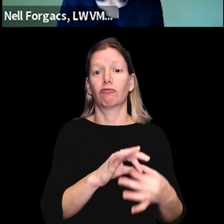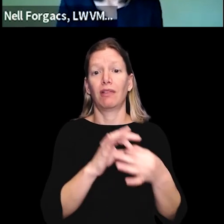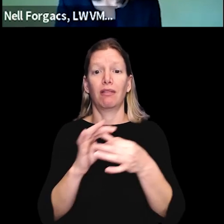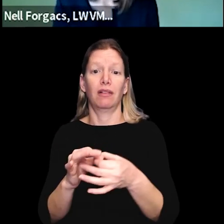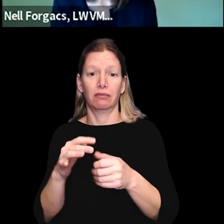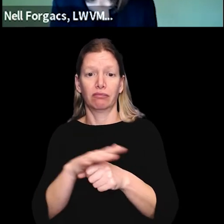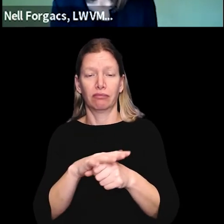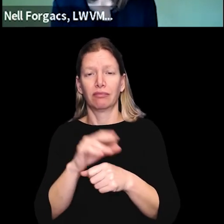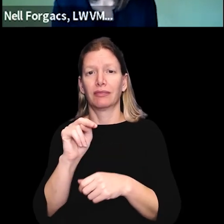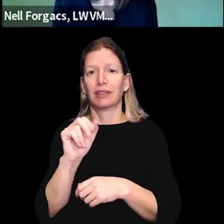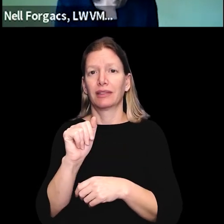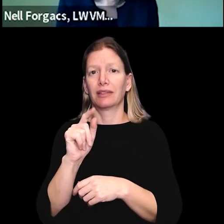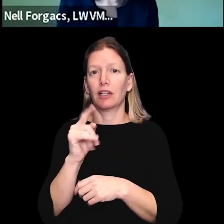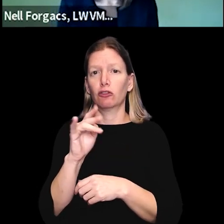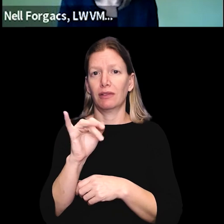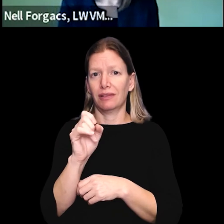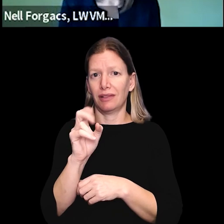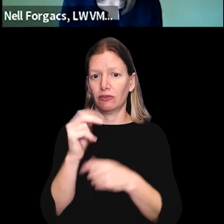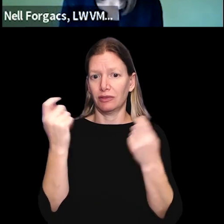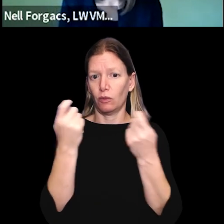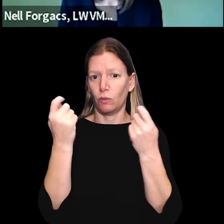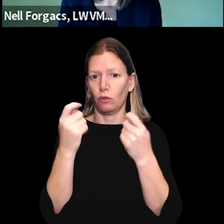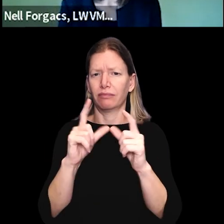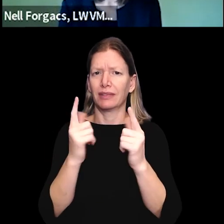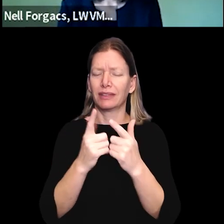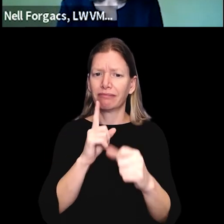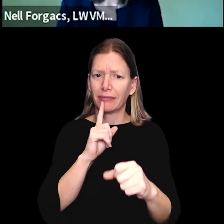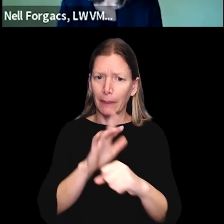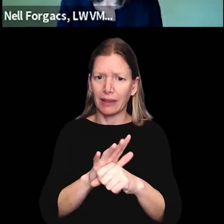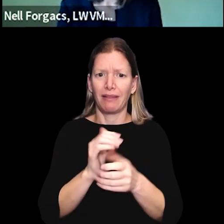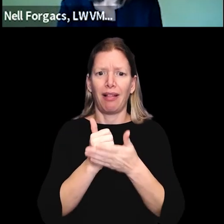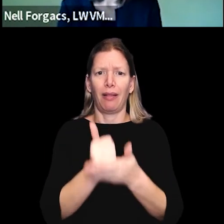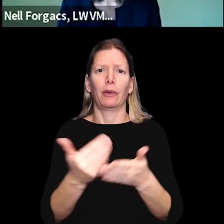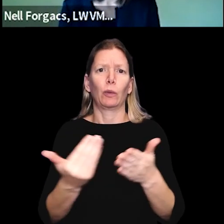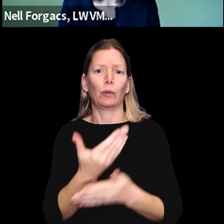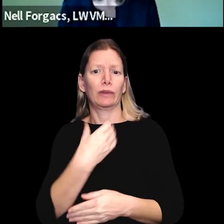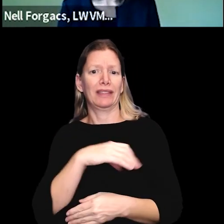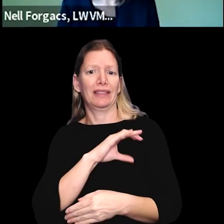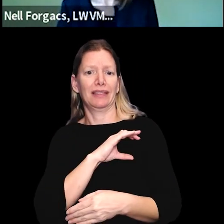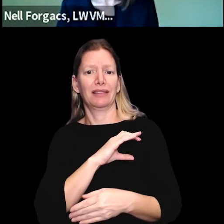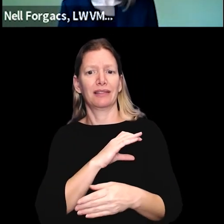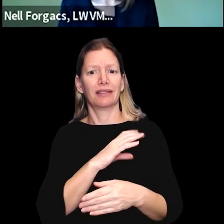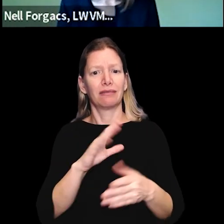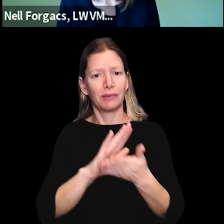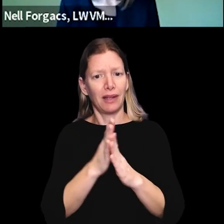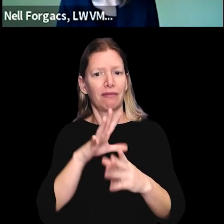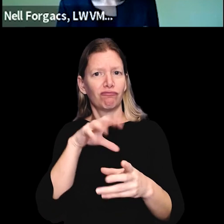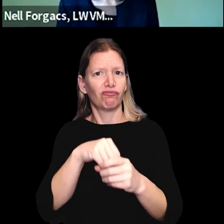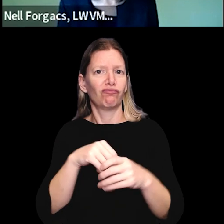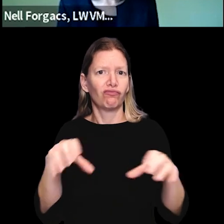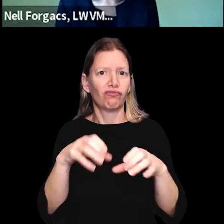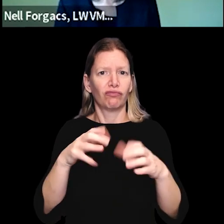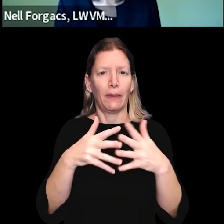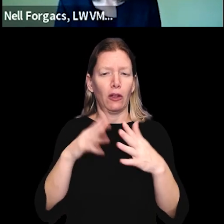Another related area are naturalization ceremonies. The League is committed to helping new citizens, um,